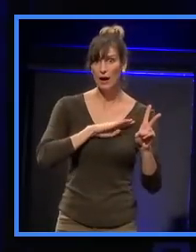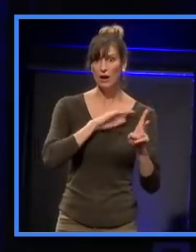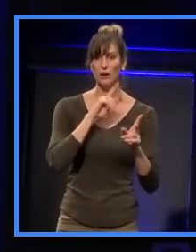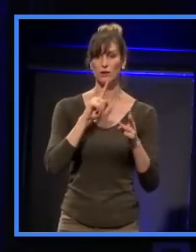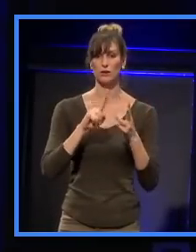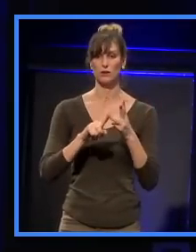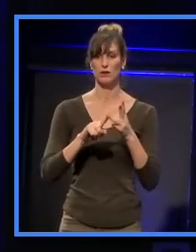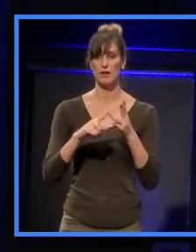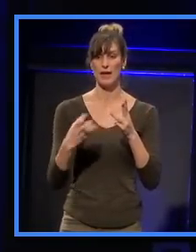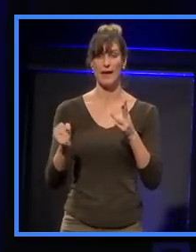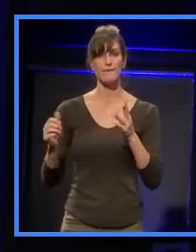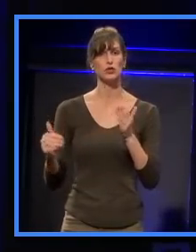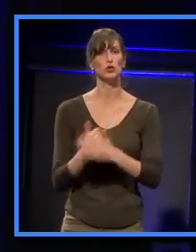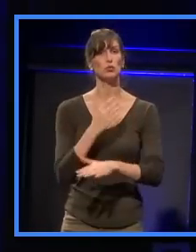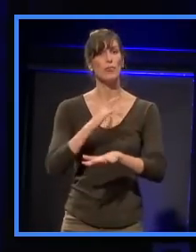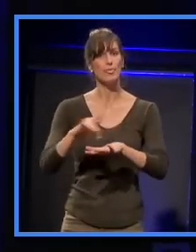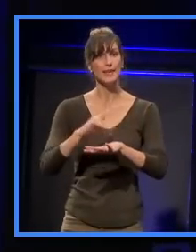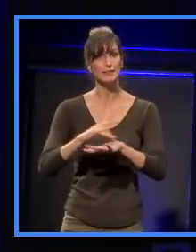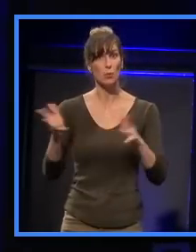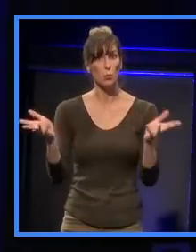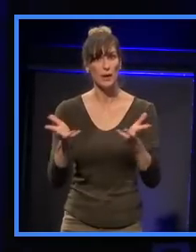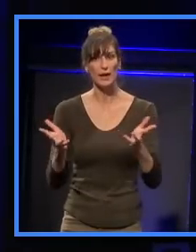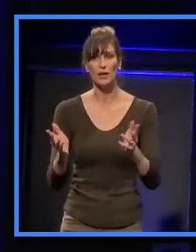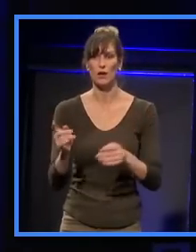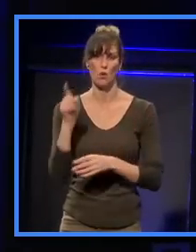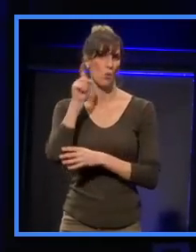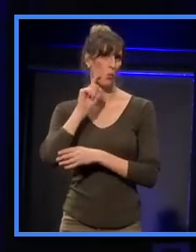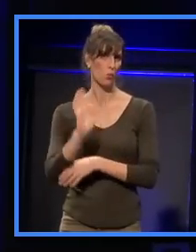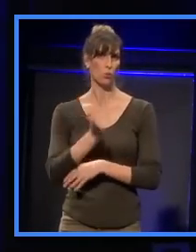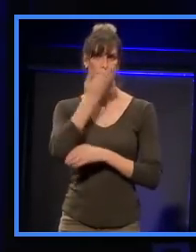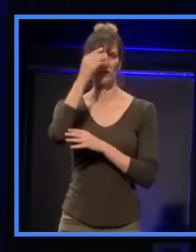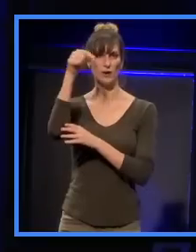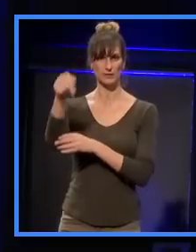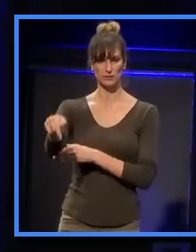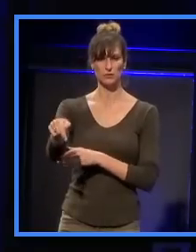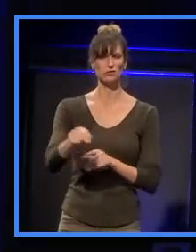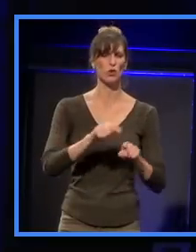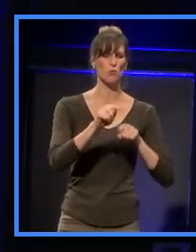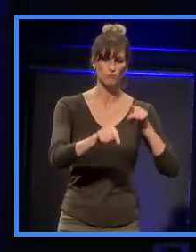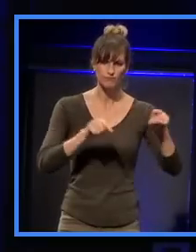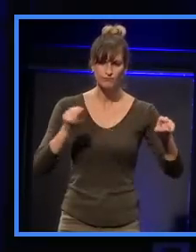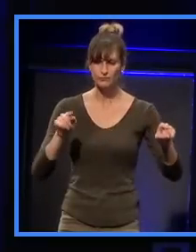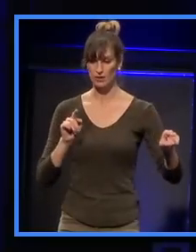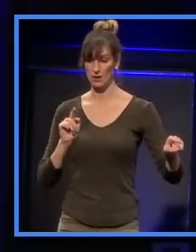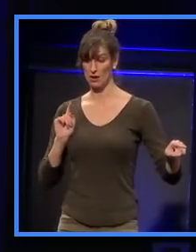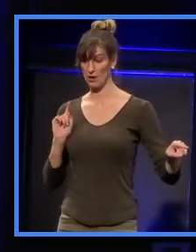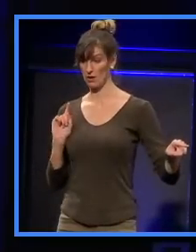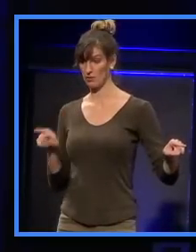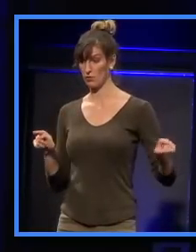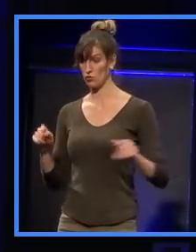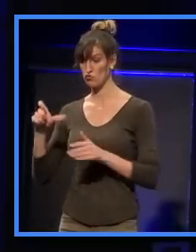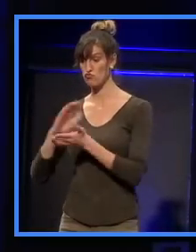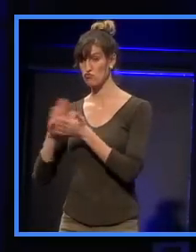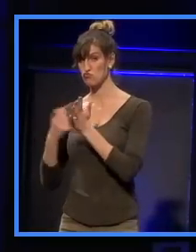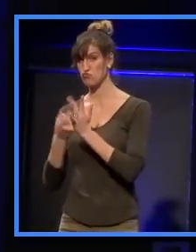that's going to be down in the waterfront. So, he and Marshall Day Acoustics have been involved in a lot of those great projects.